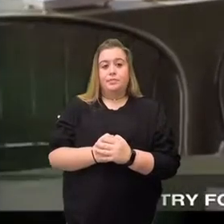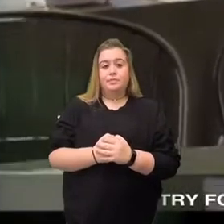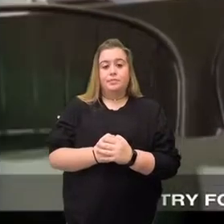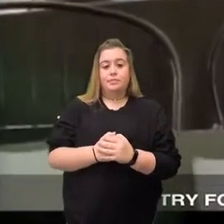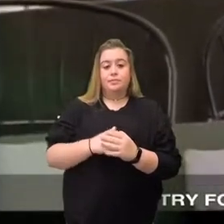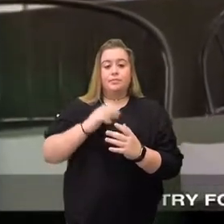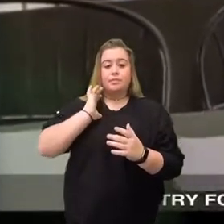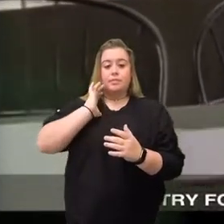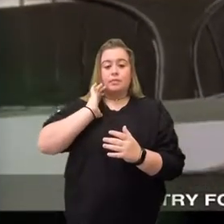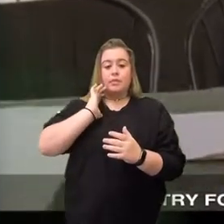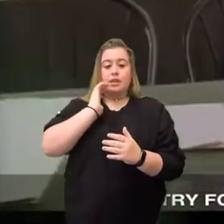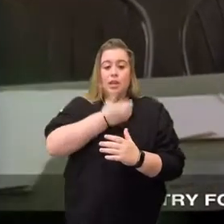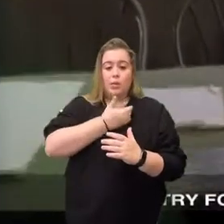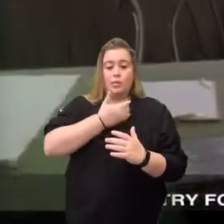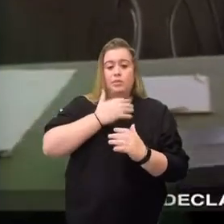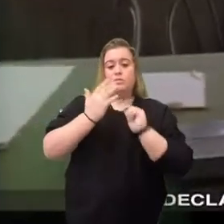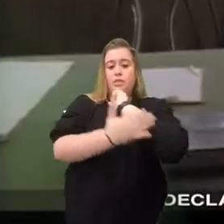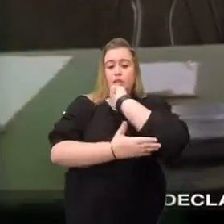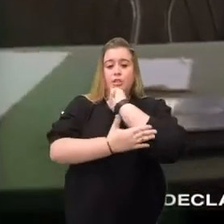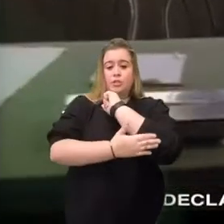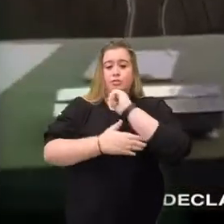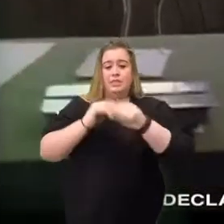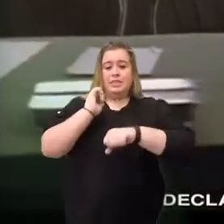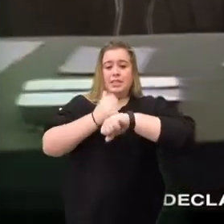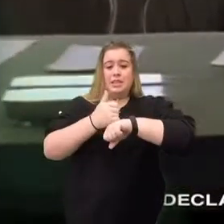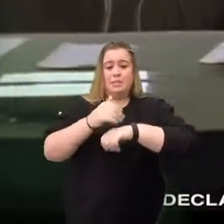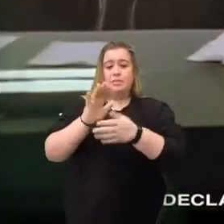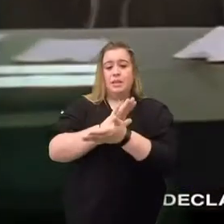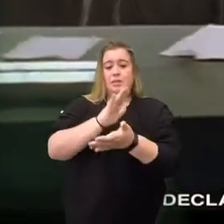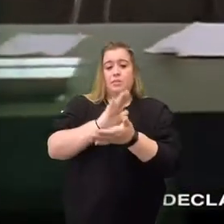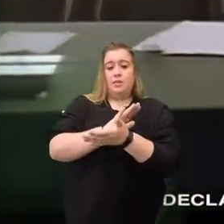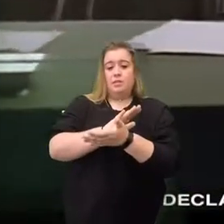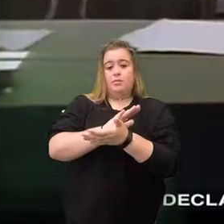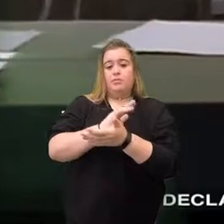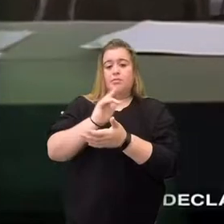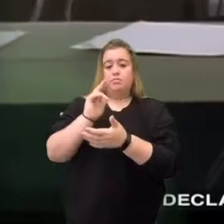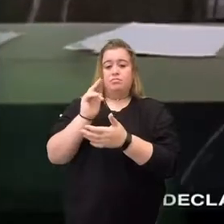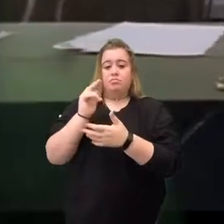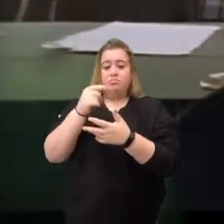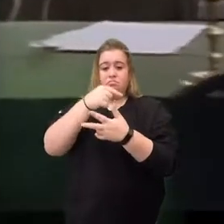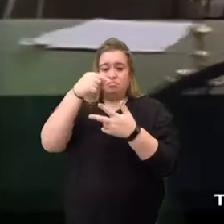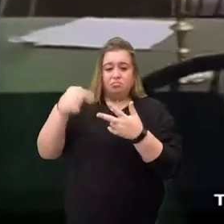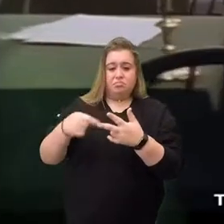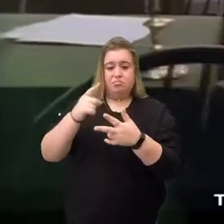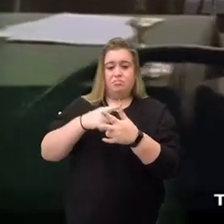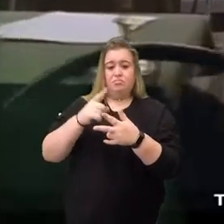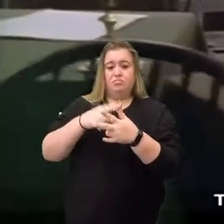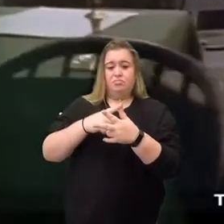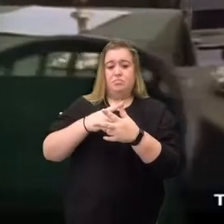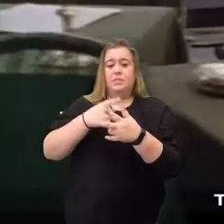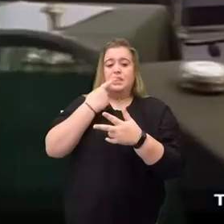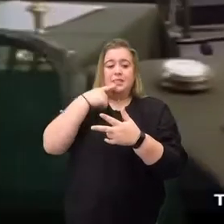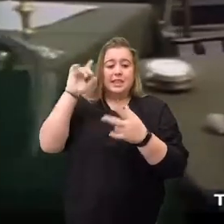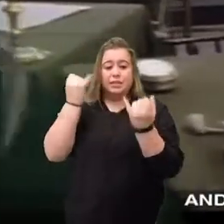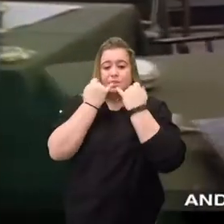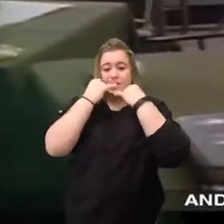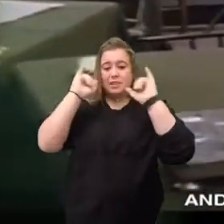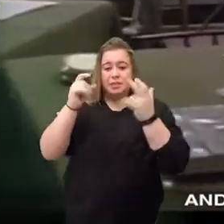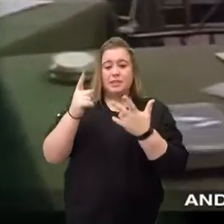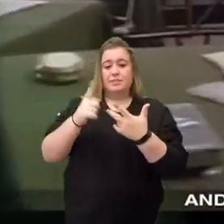A country founded on three pieces of paper, the Declaration of Independence, the Constitution,